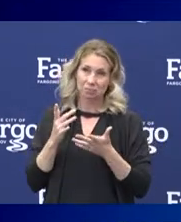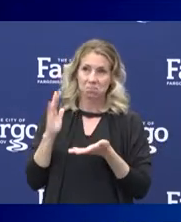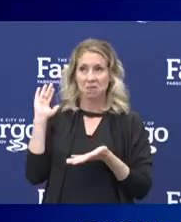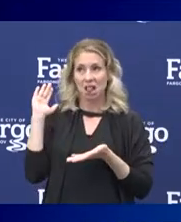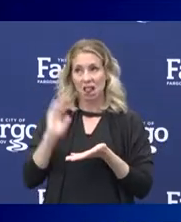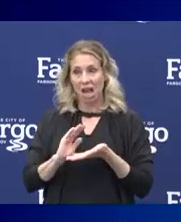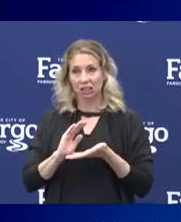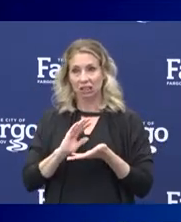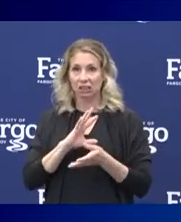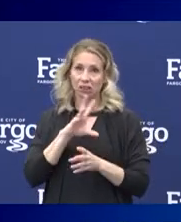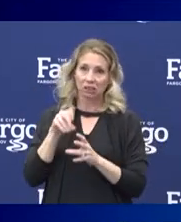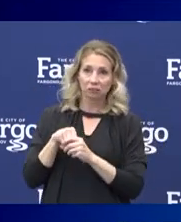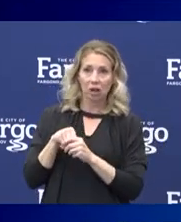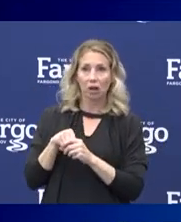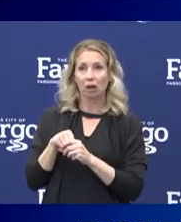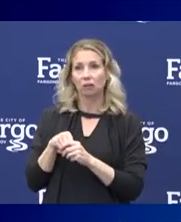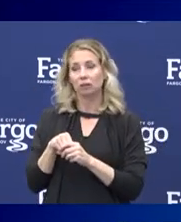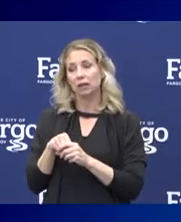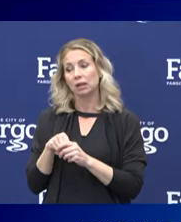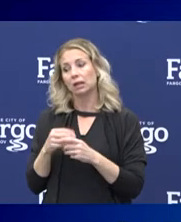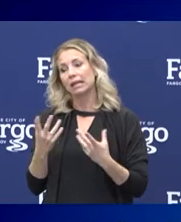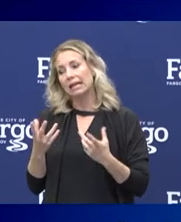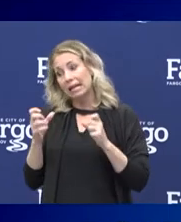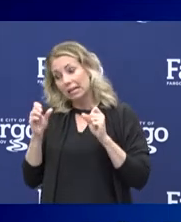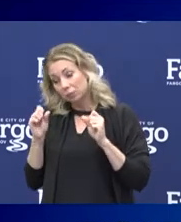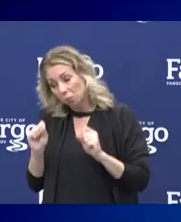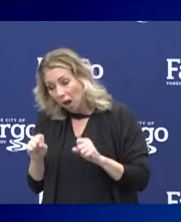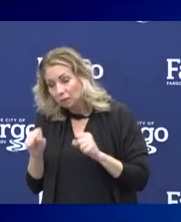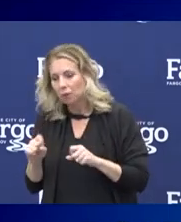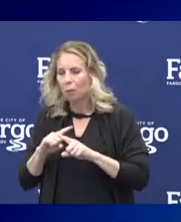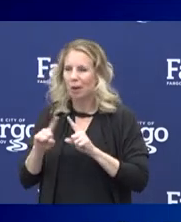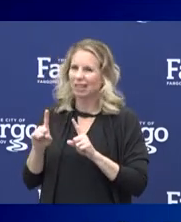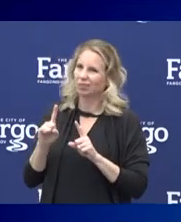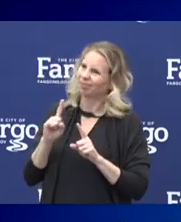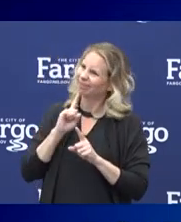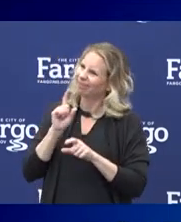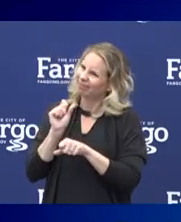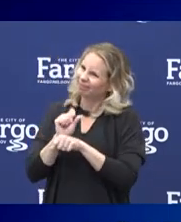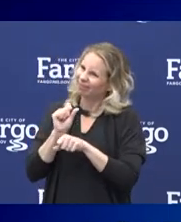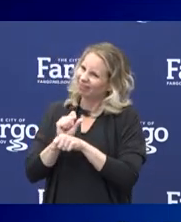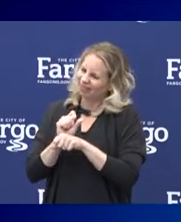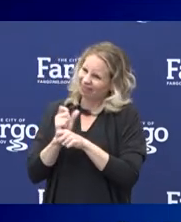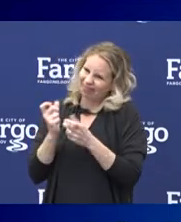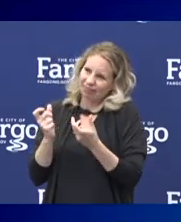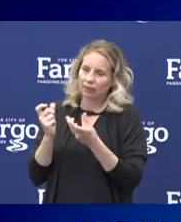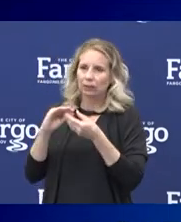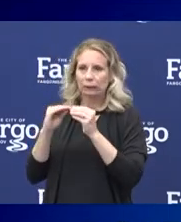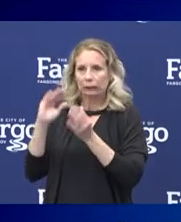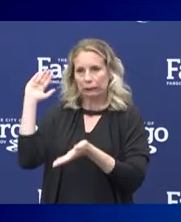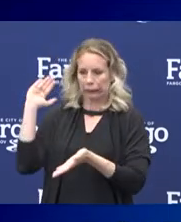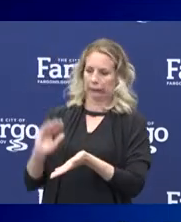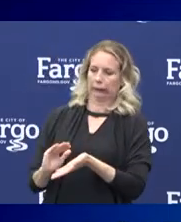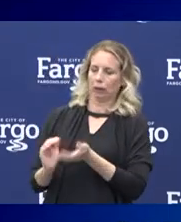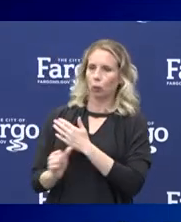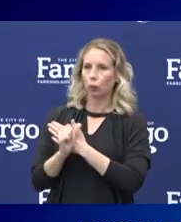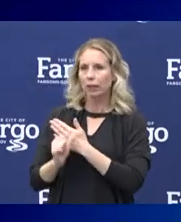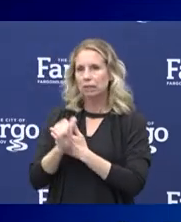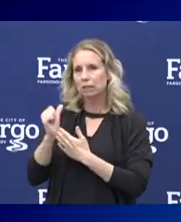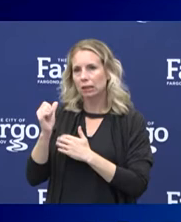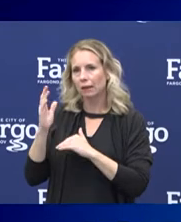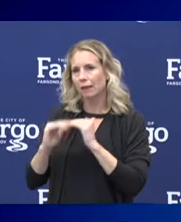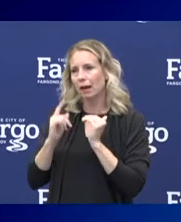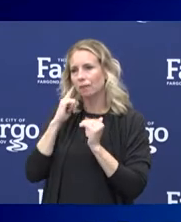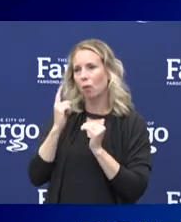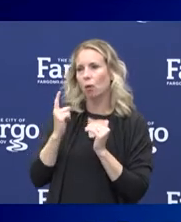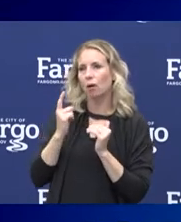It's plausible. It's real, but it's probably a much lower amount of risk than what is there